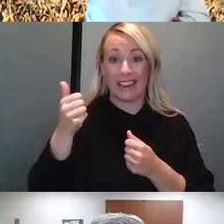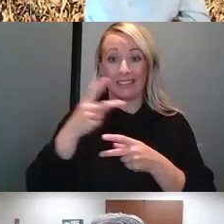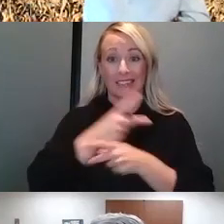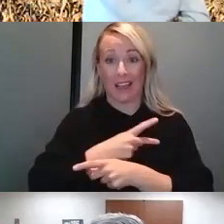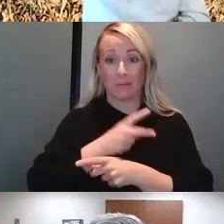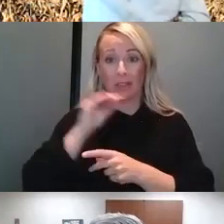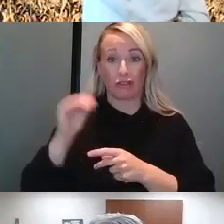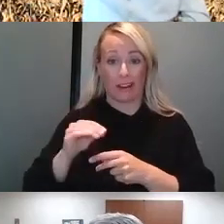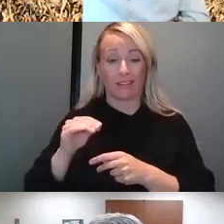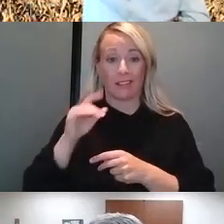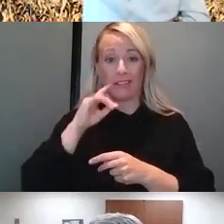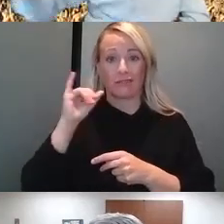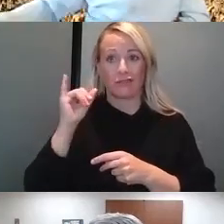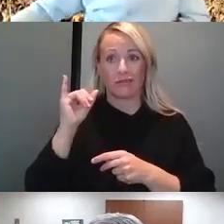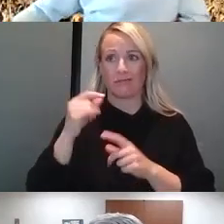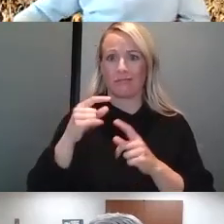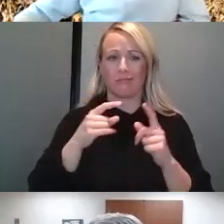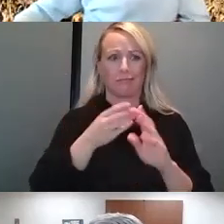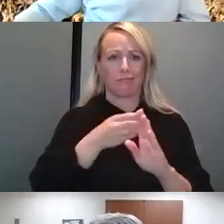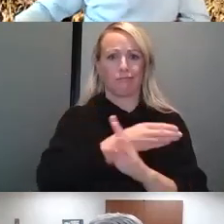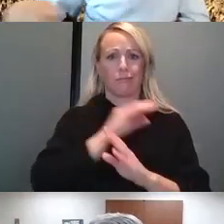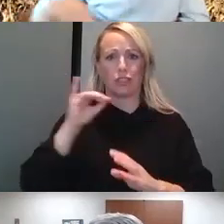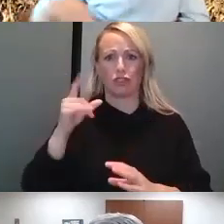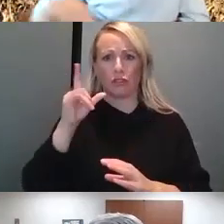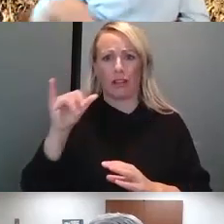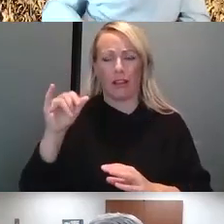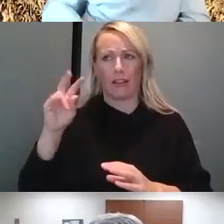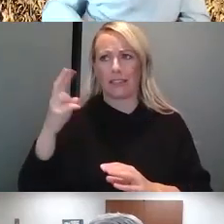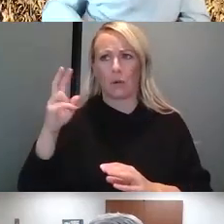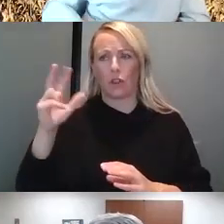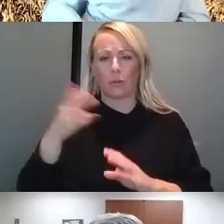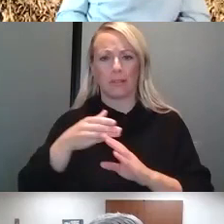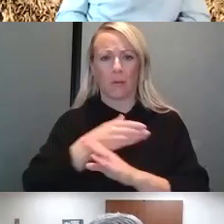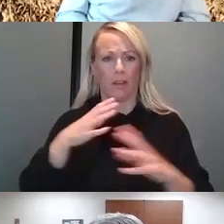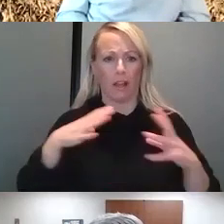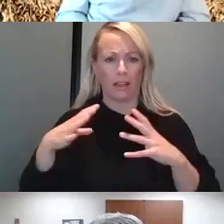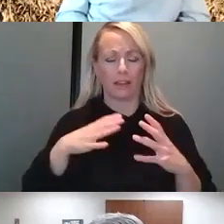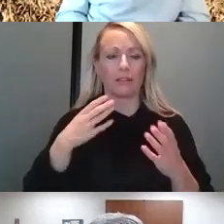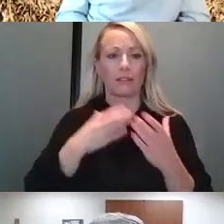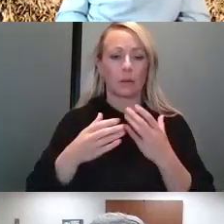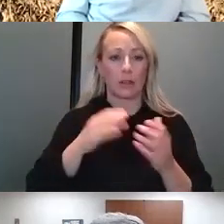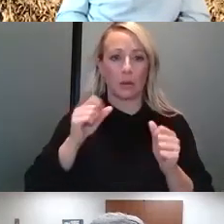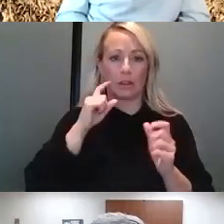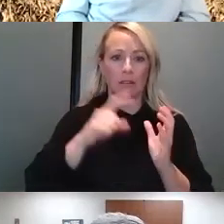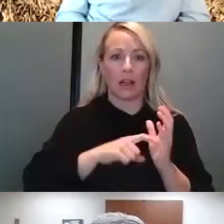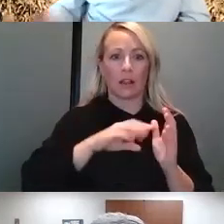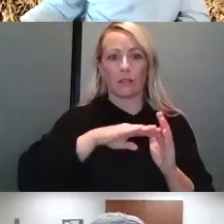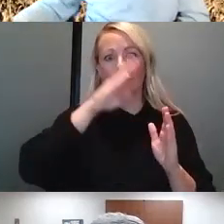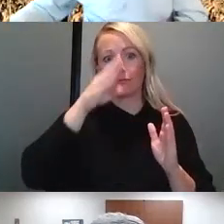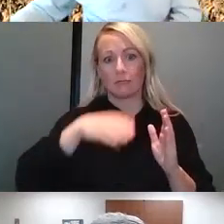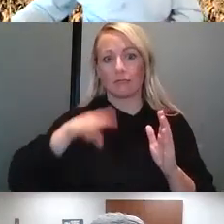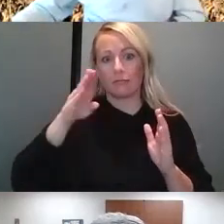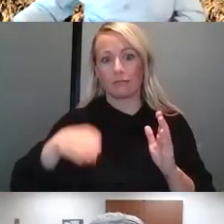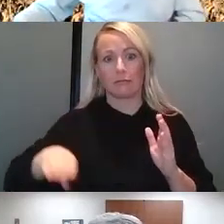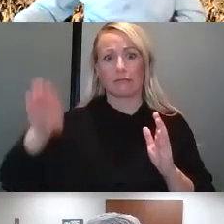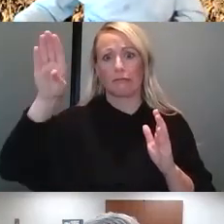on July 2nd or 3rd before the holiday. So I think you can see from the shape of the curve at the far right, we're